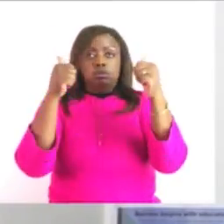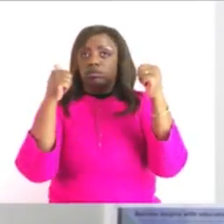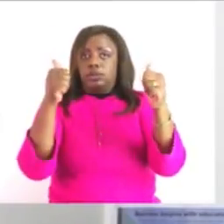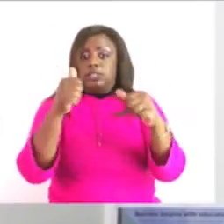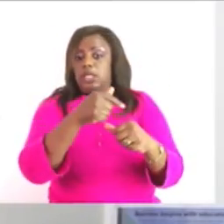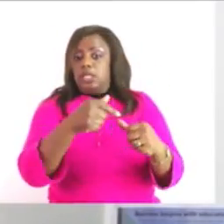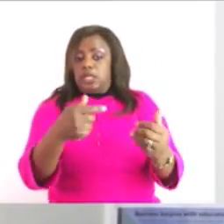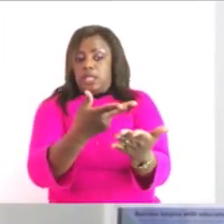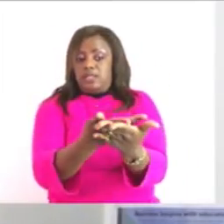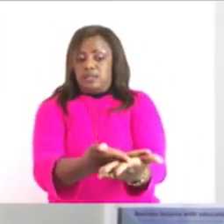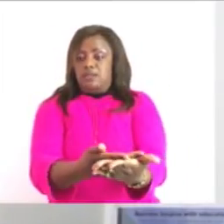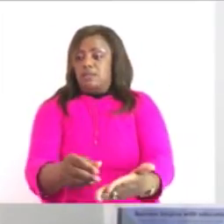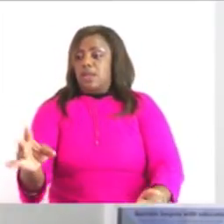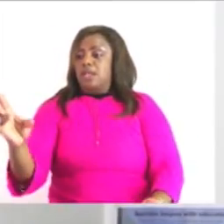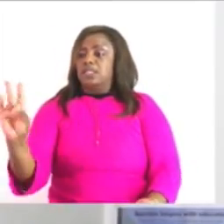i can